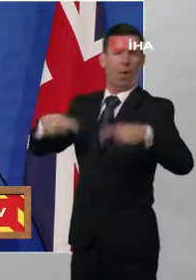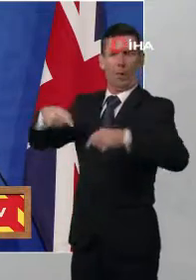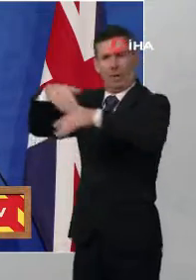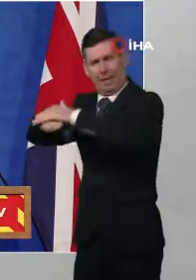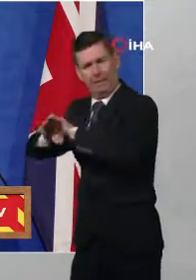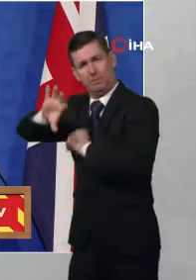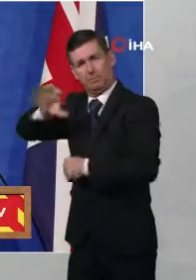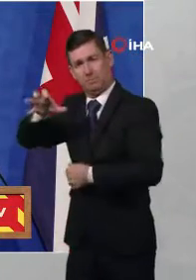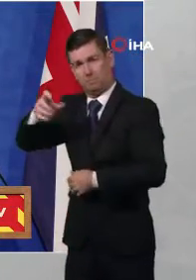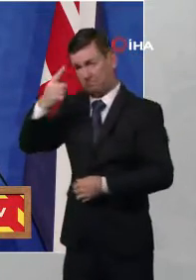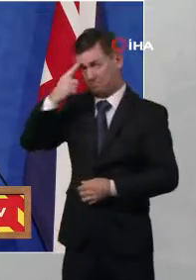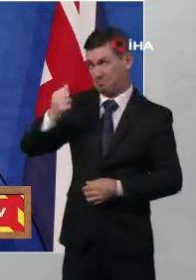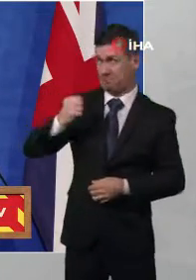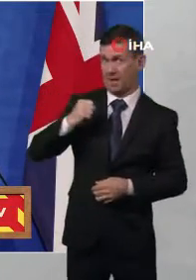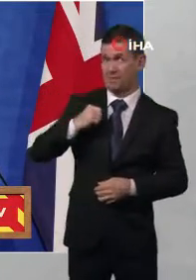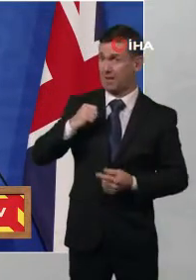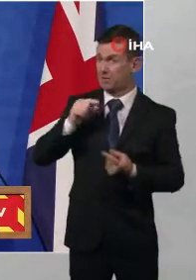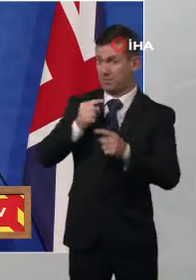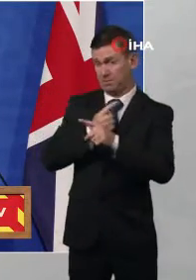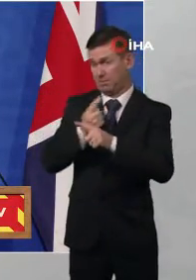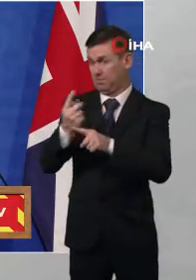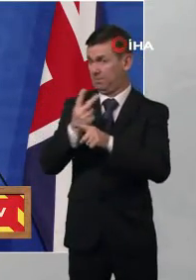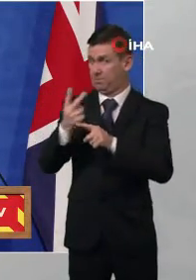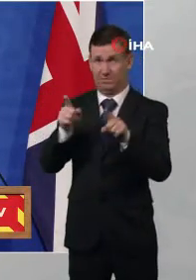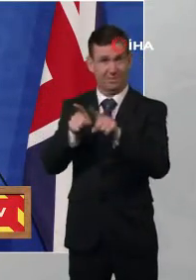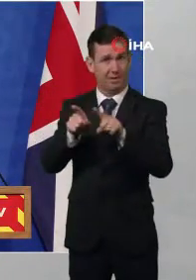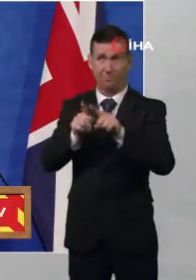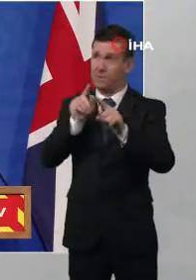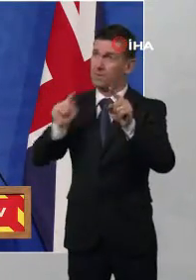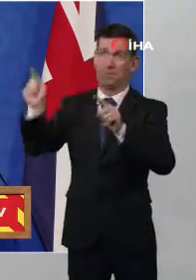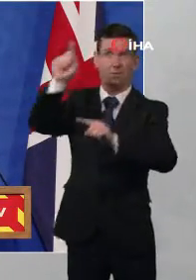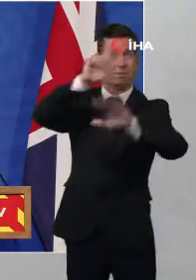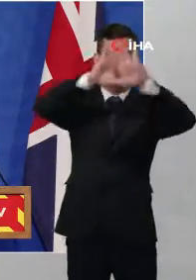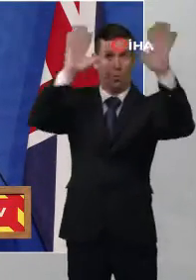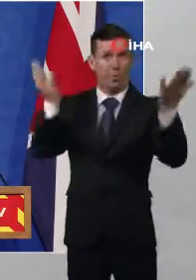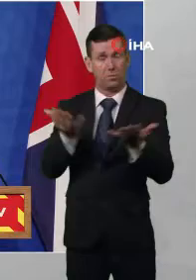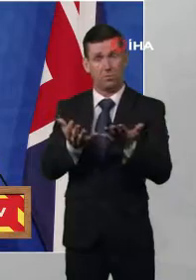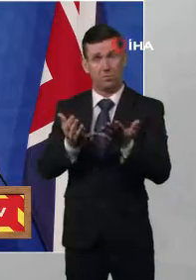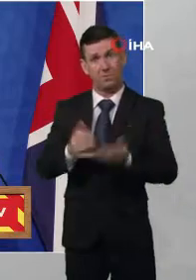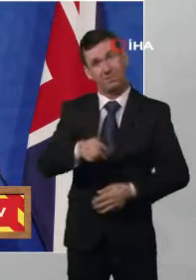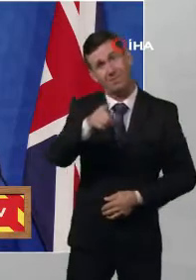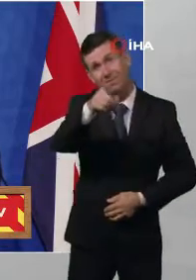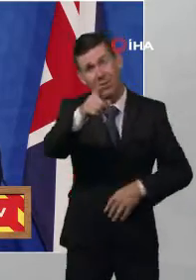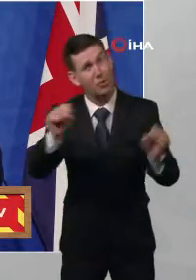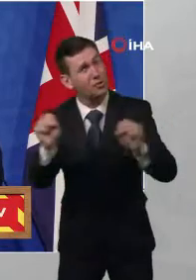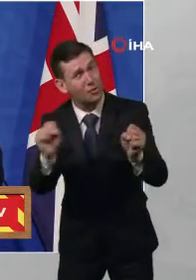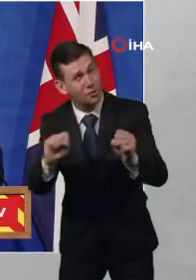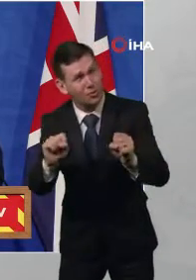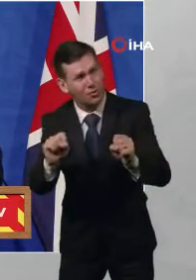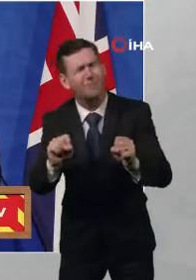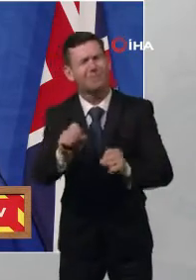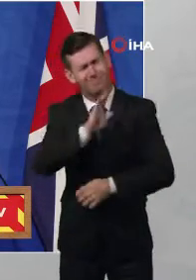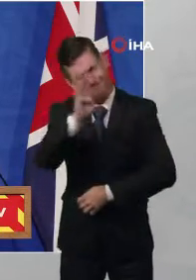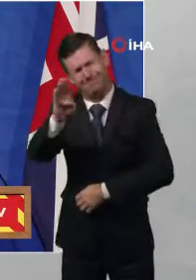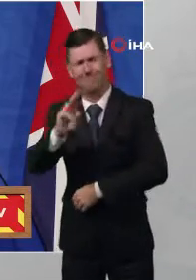this will increasingly become the norm. So if you haven't done it already get yourself boosted this